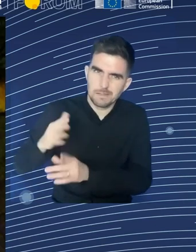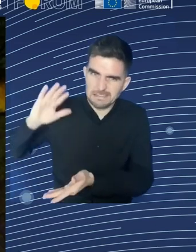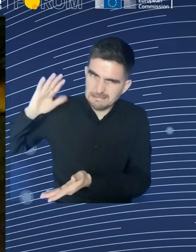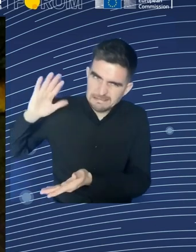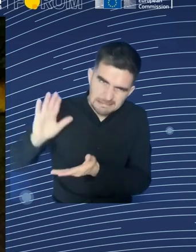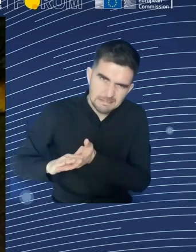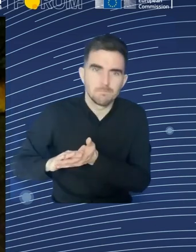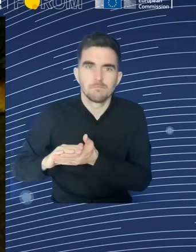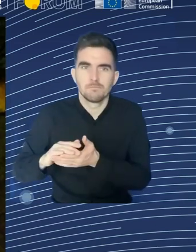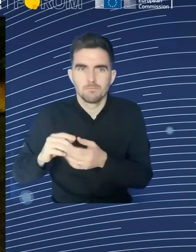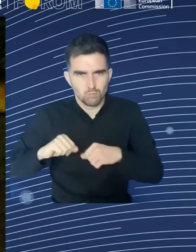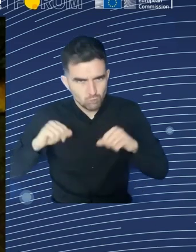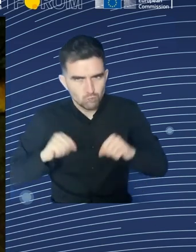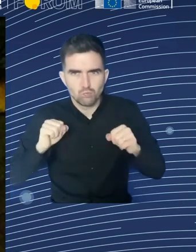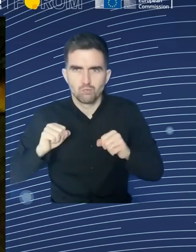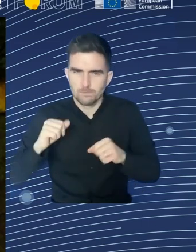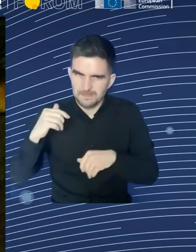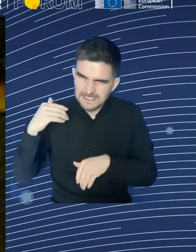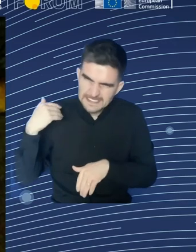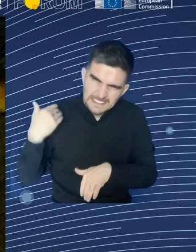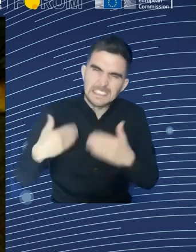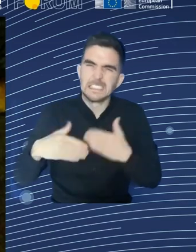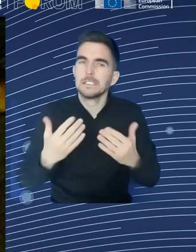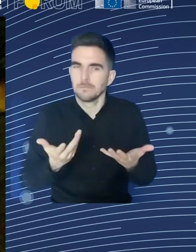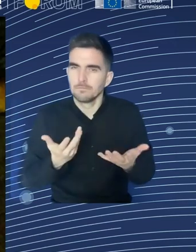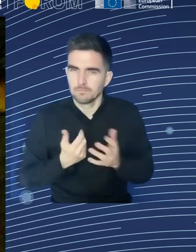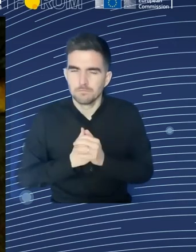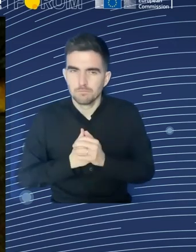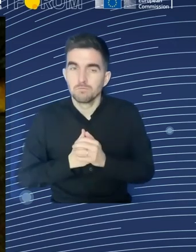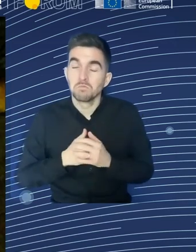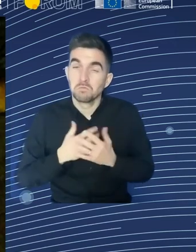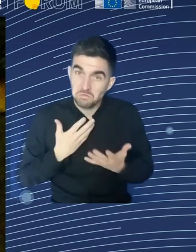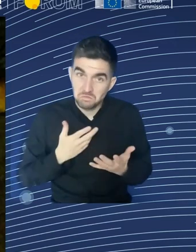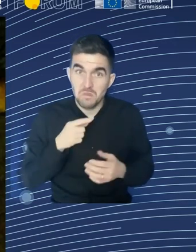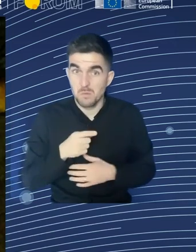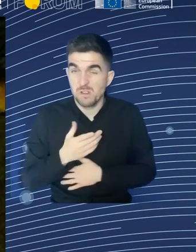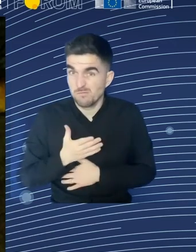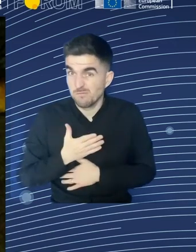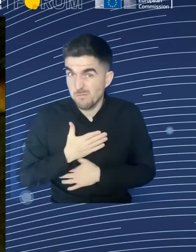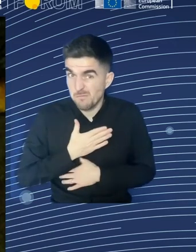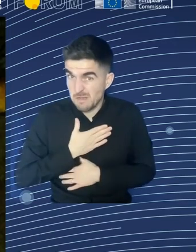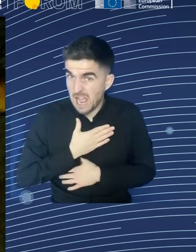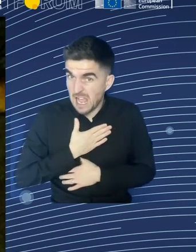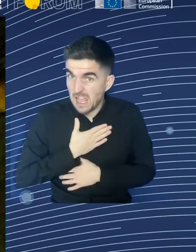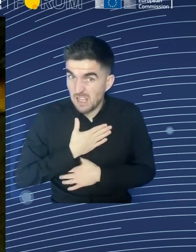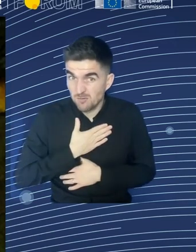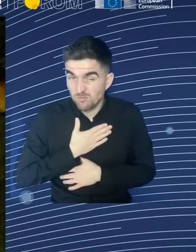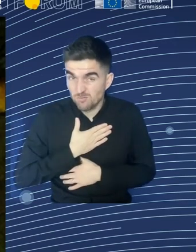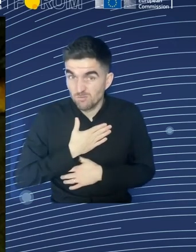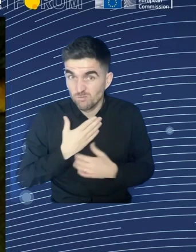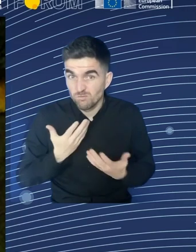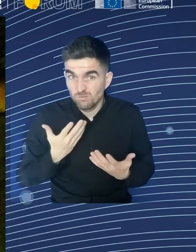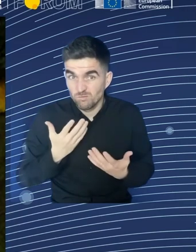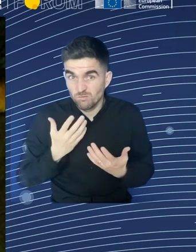to avoid these temporary target panic-related interventions, and rather go back to the